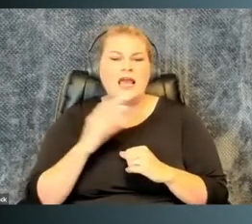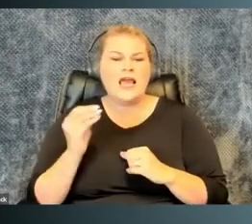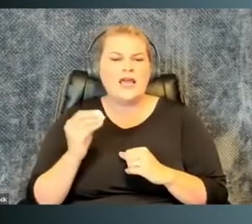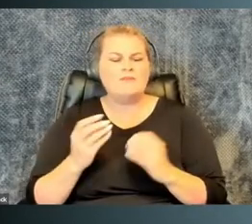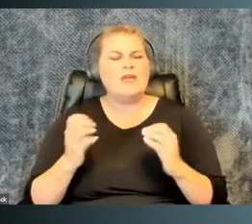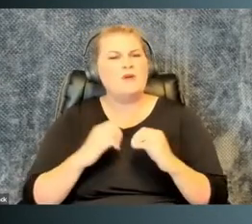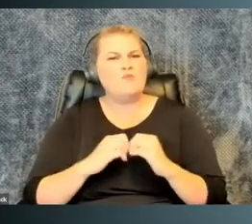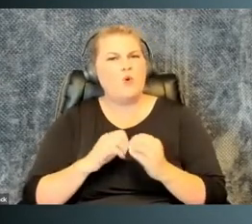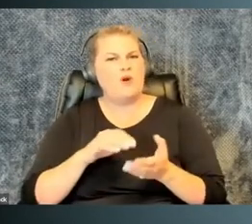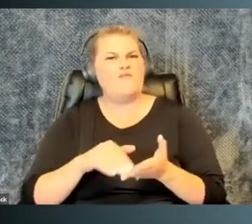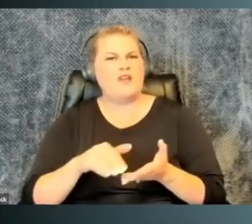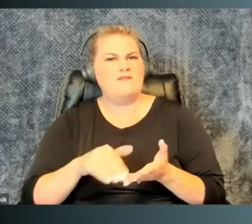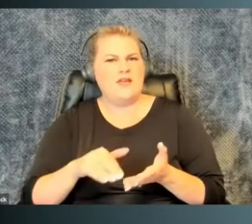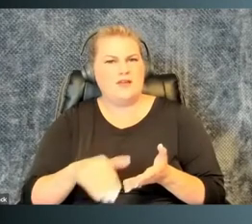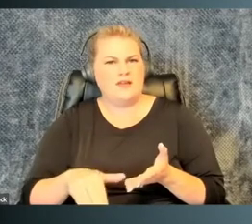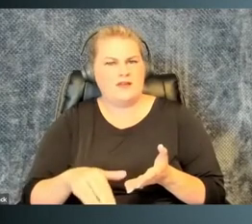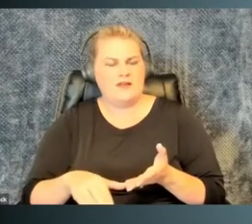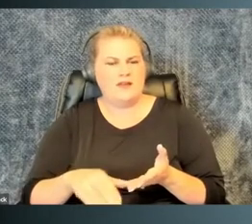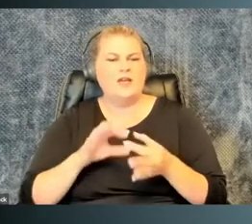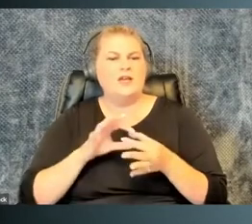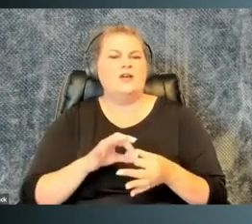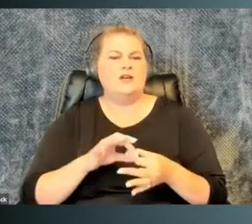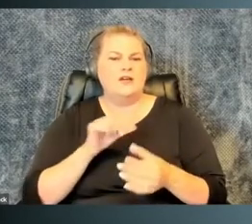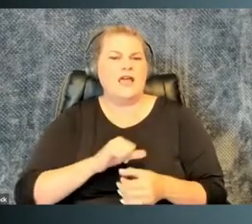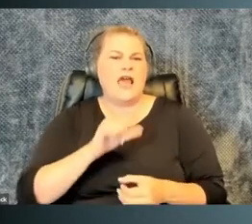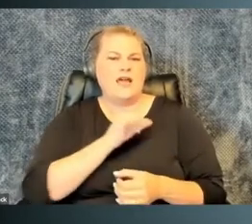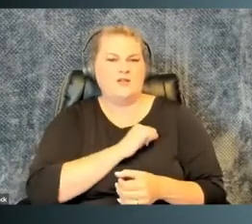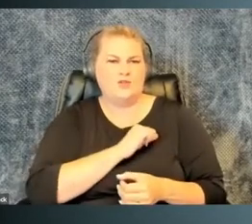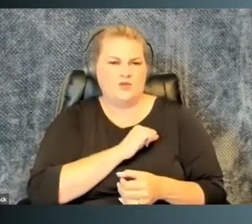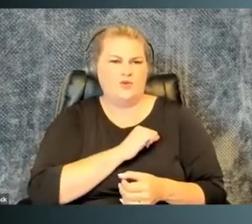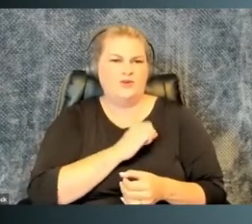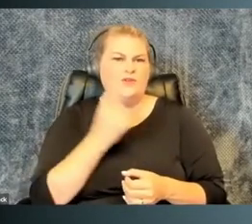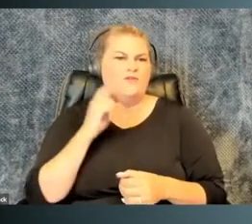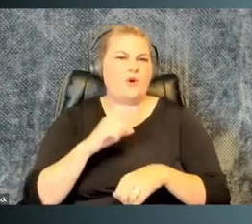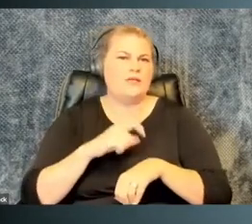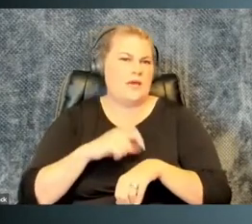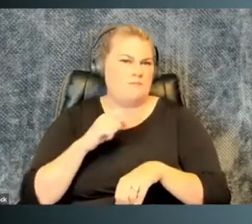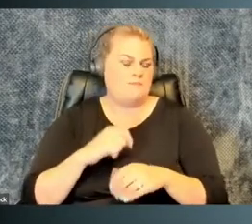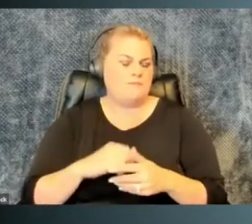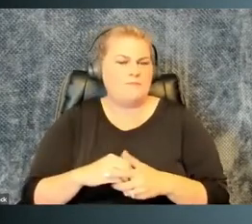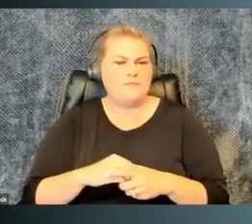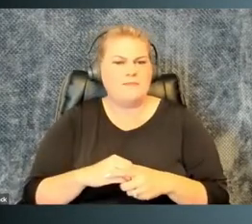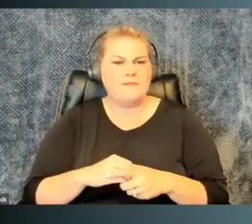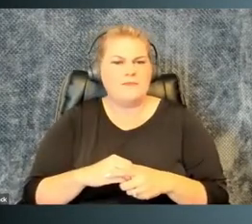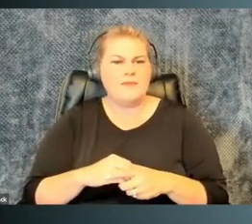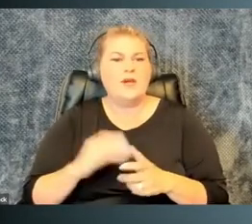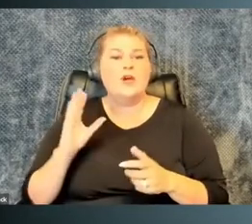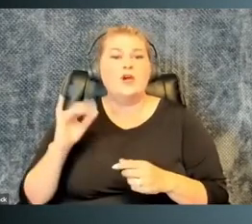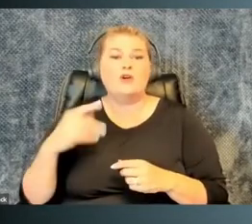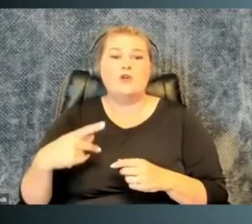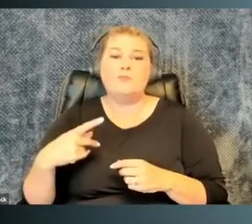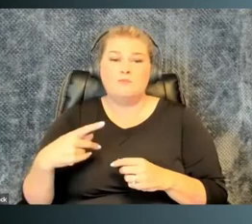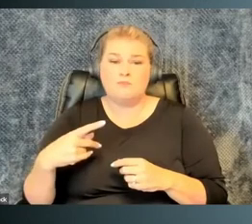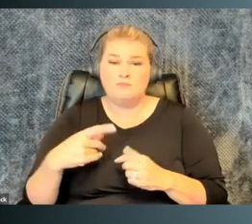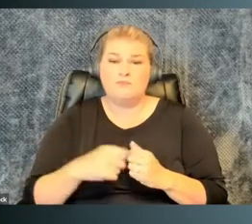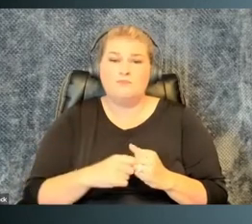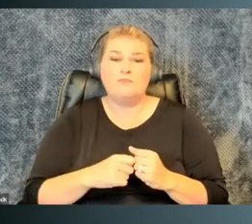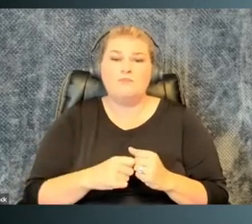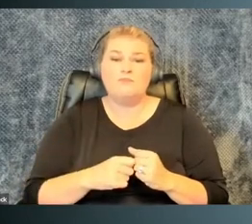and being more forgiving in terms of the attitude we have towards timing.